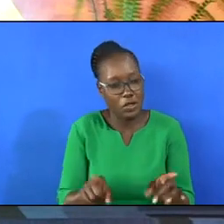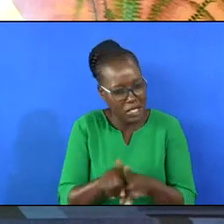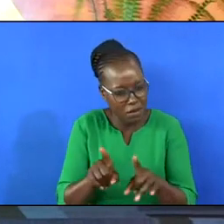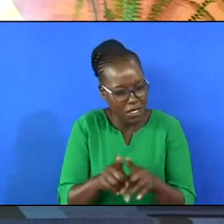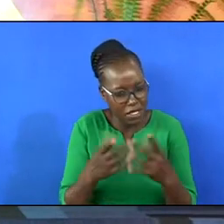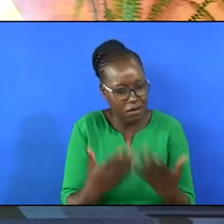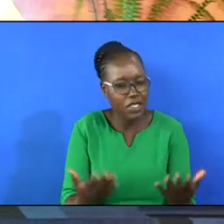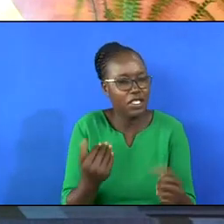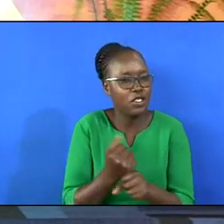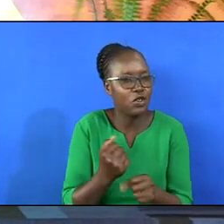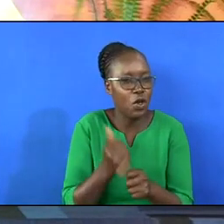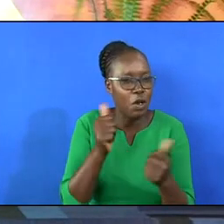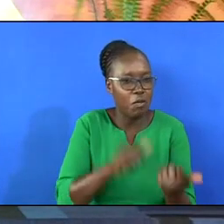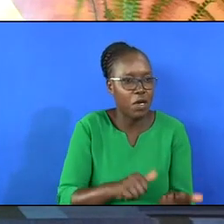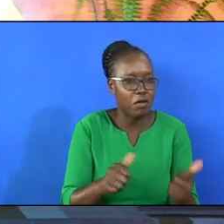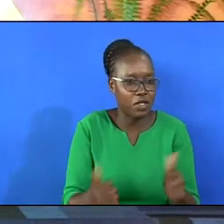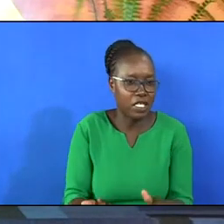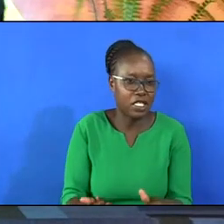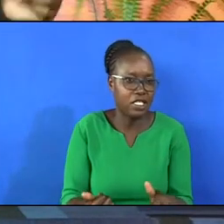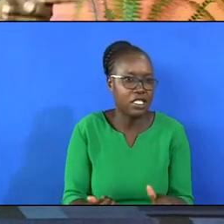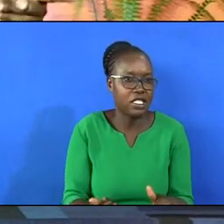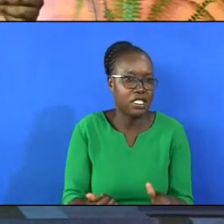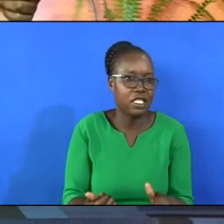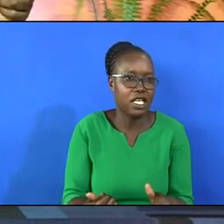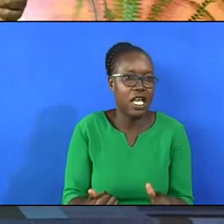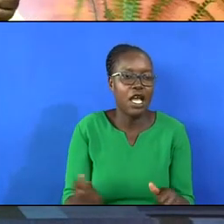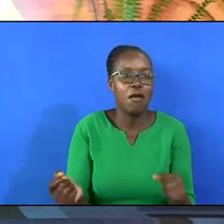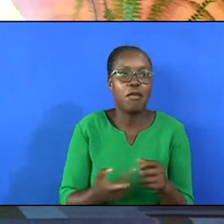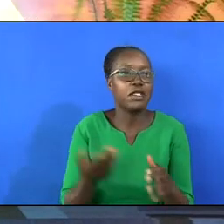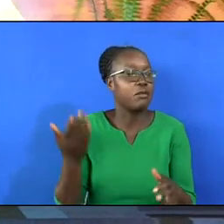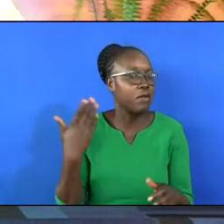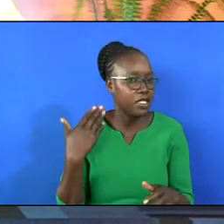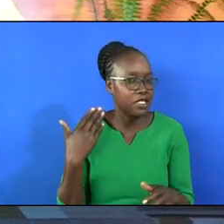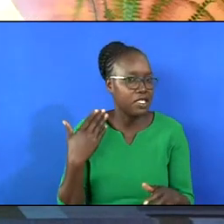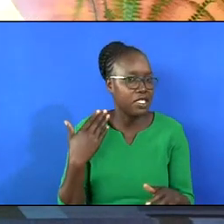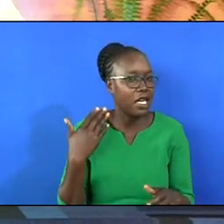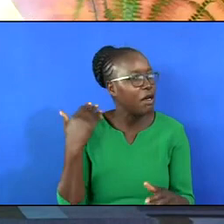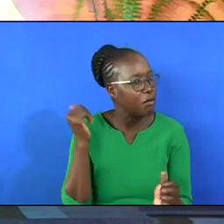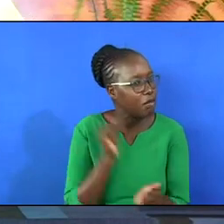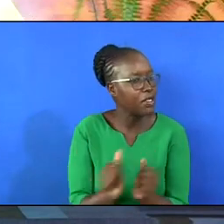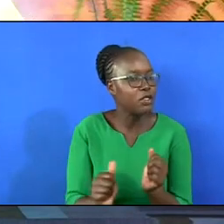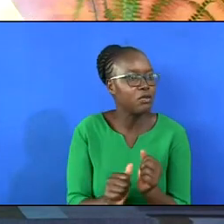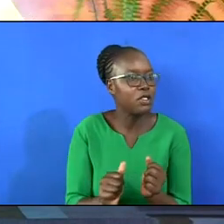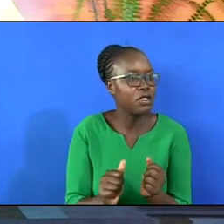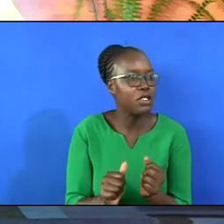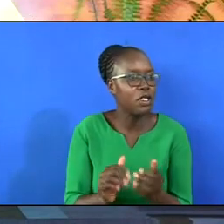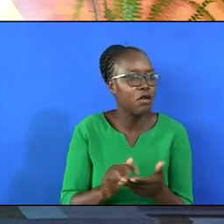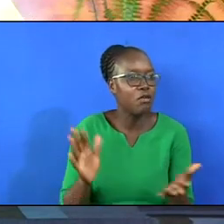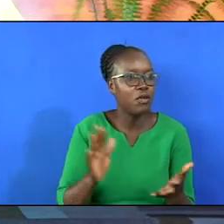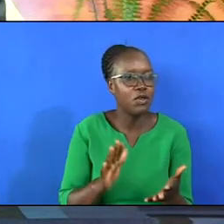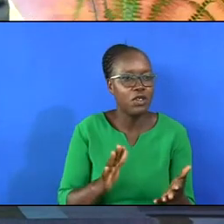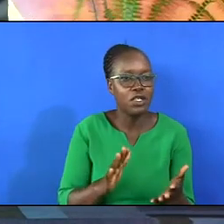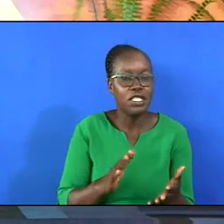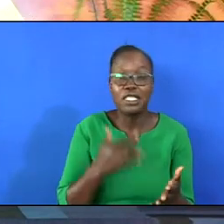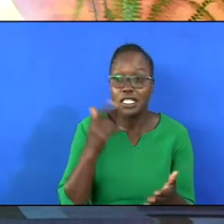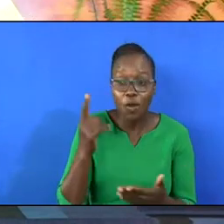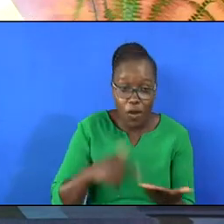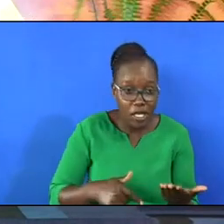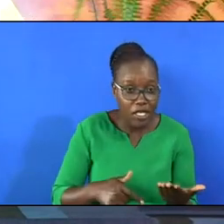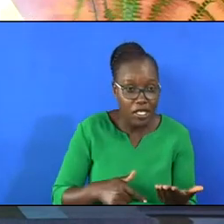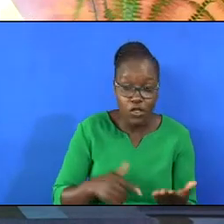who has been baptized a month ago, your punishment will be more because they will say, you know more.